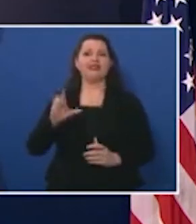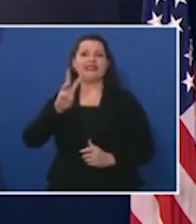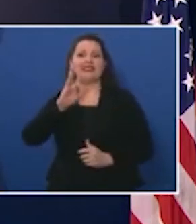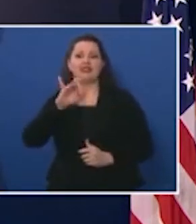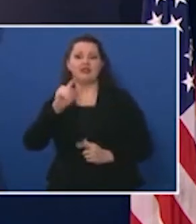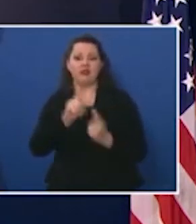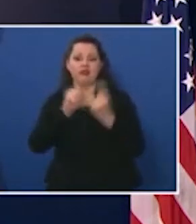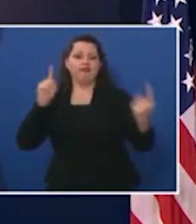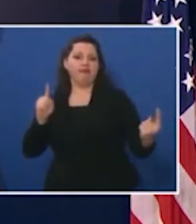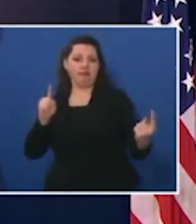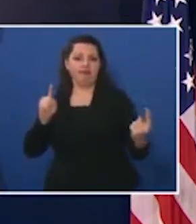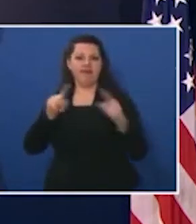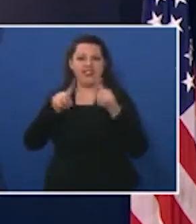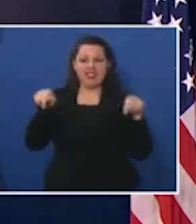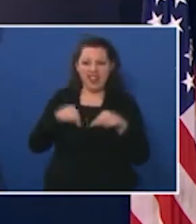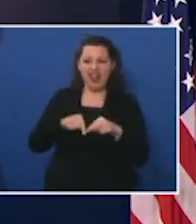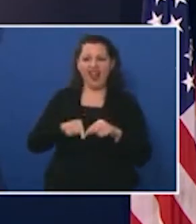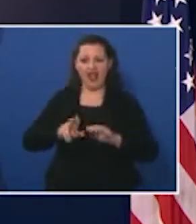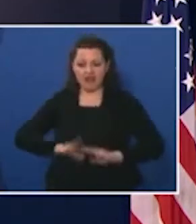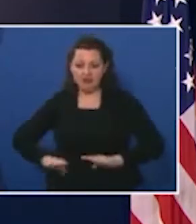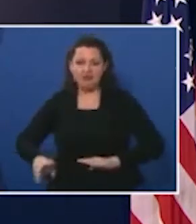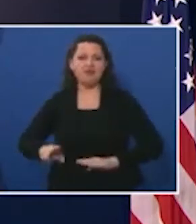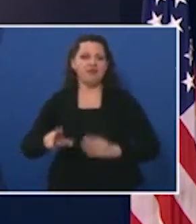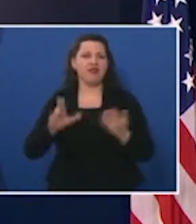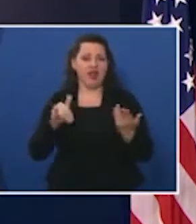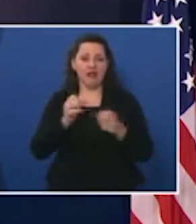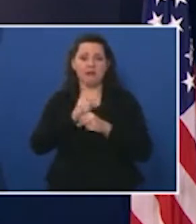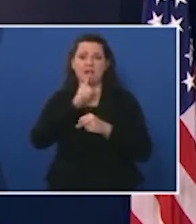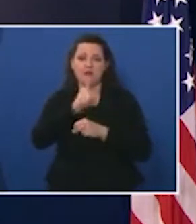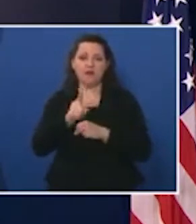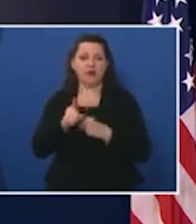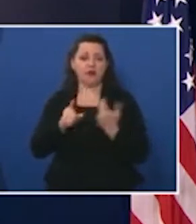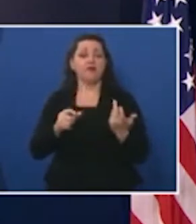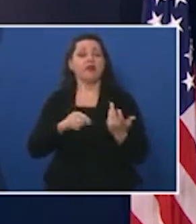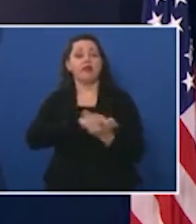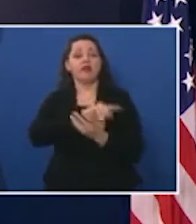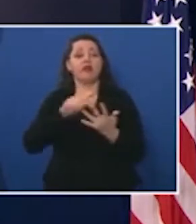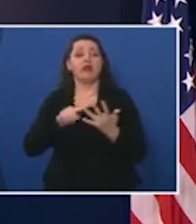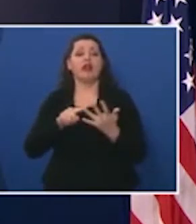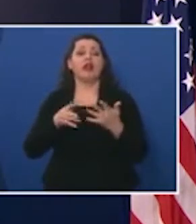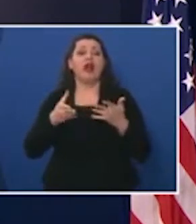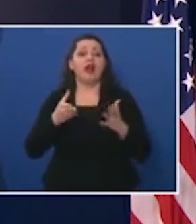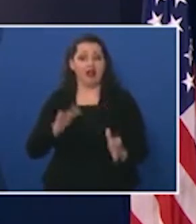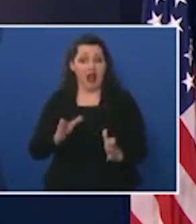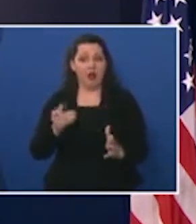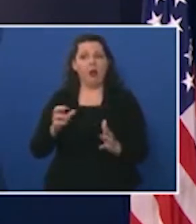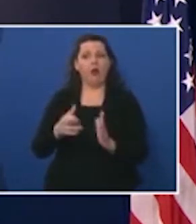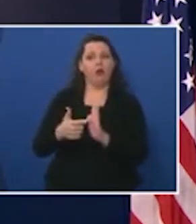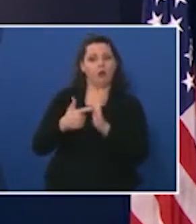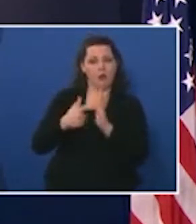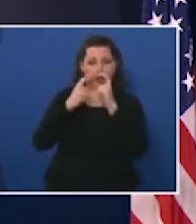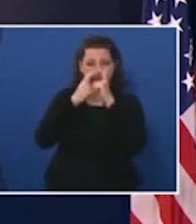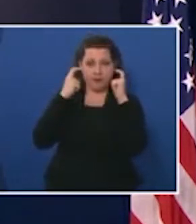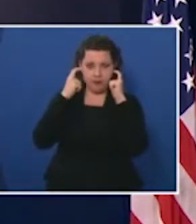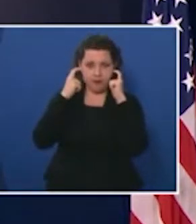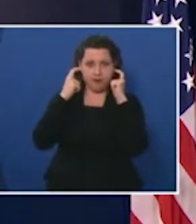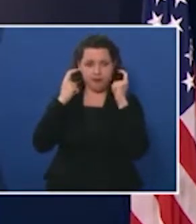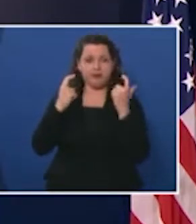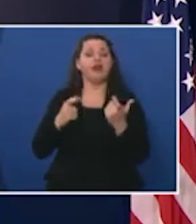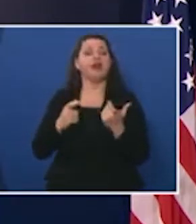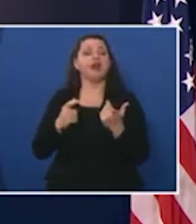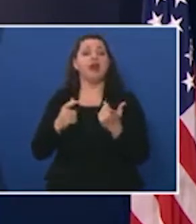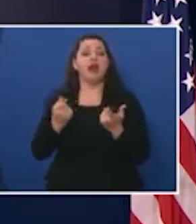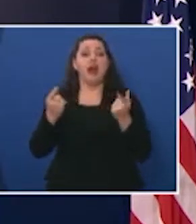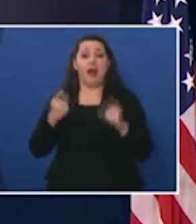from others when in the establishment allowing or requiring the use of mask or cloth face coverings especially